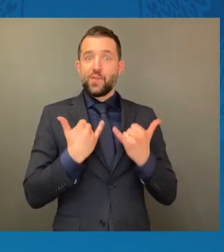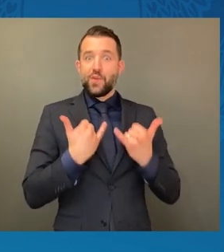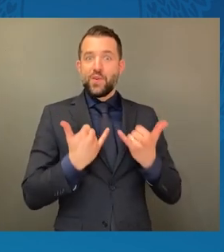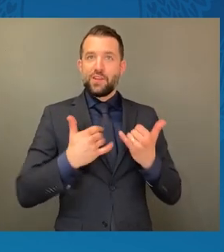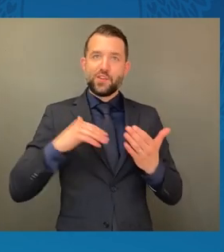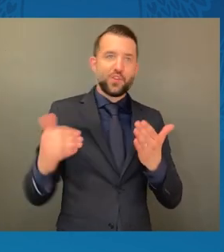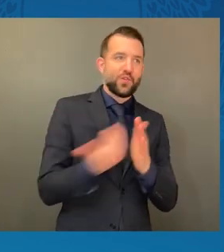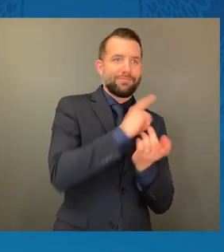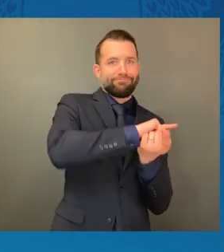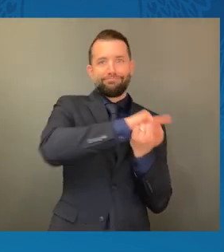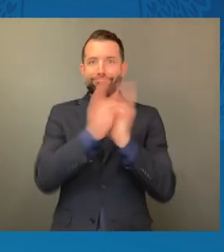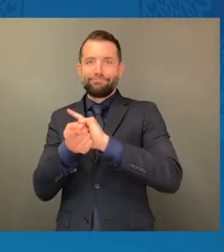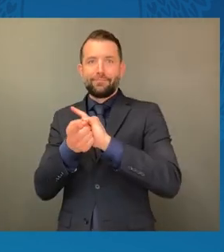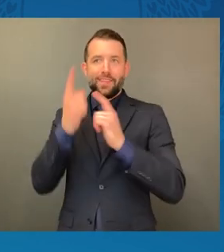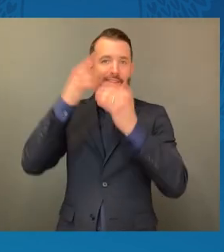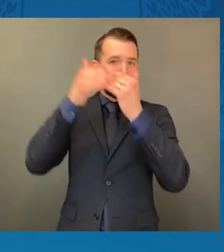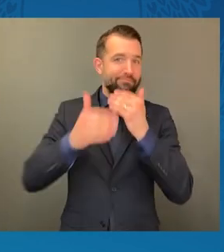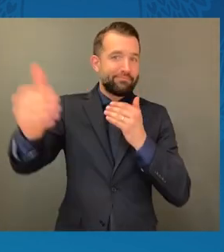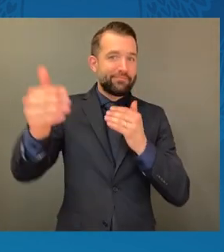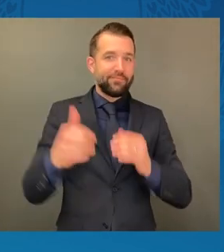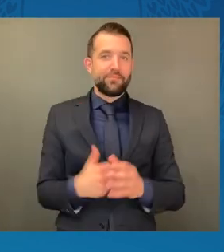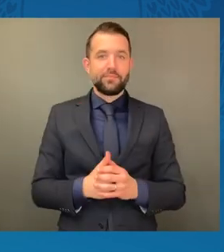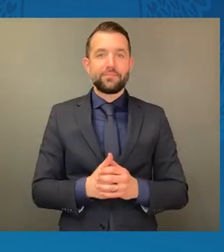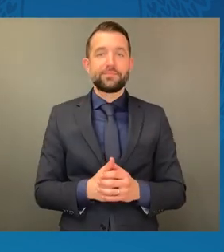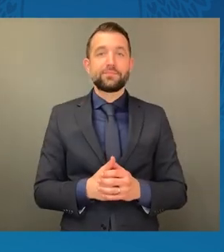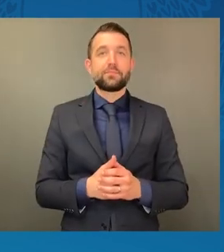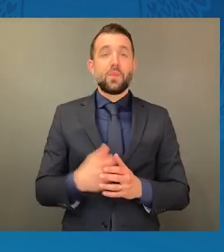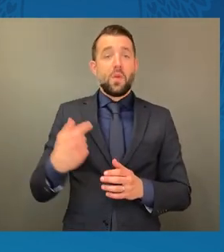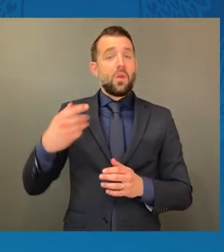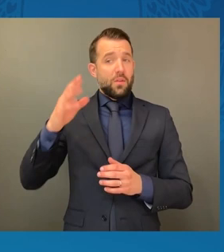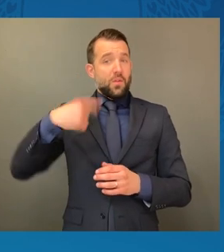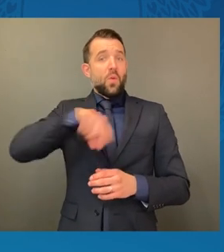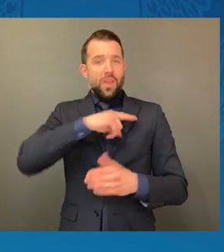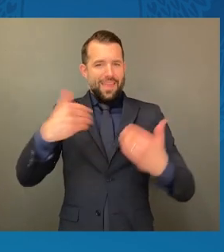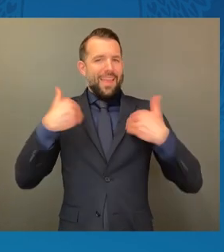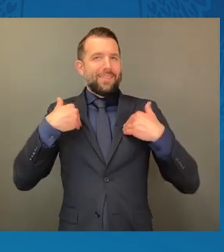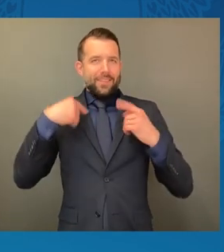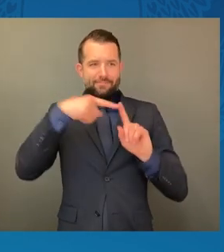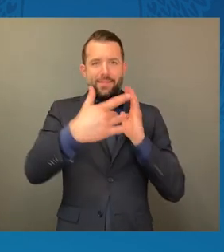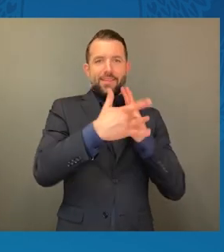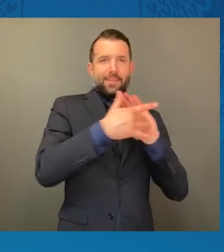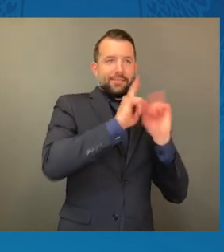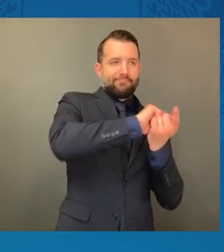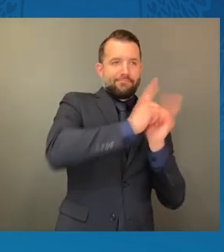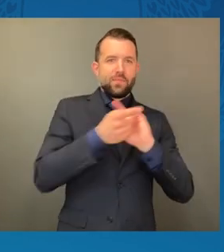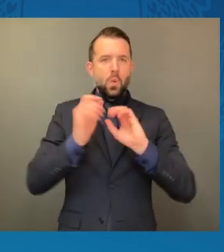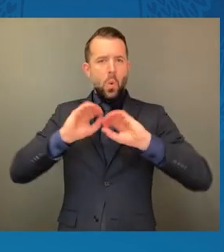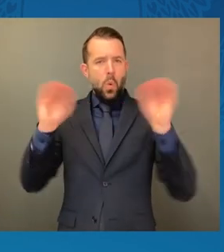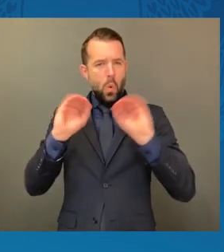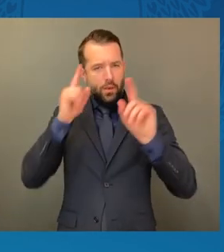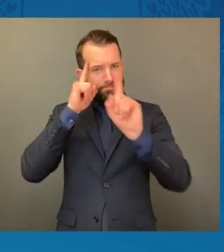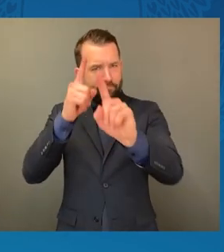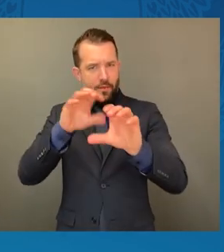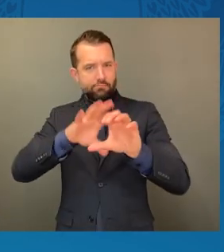turning point. We have the technology to transition to a zero-emission fleet. Our administration,